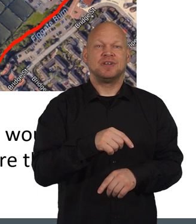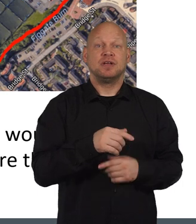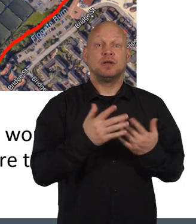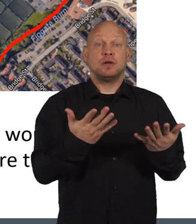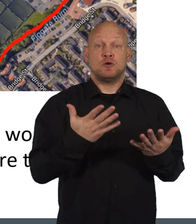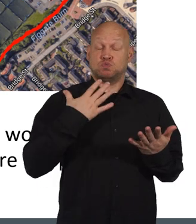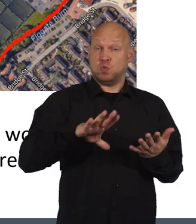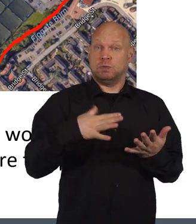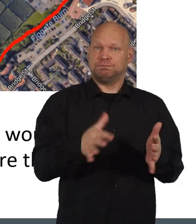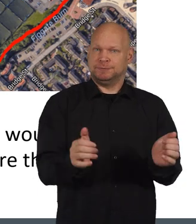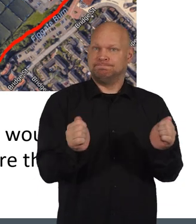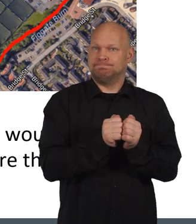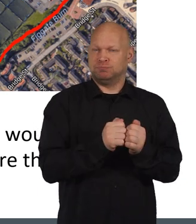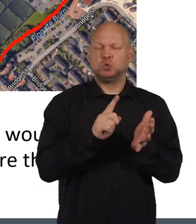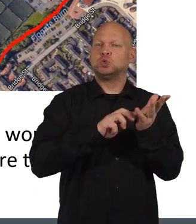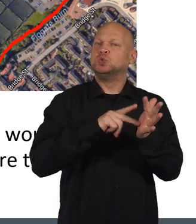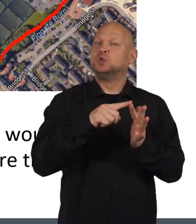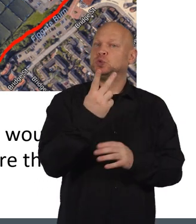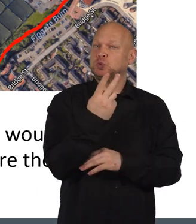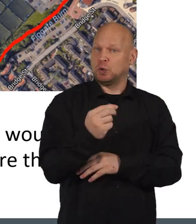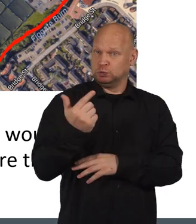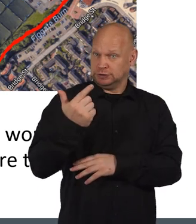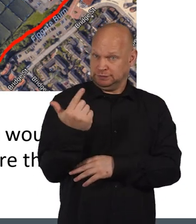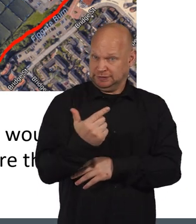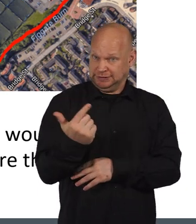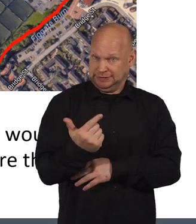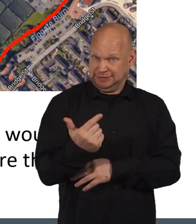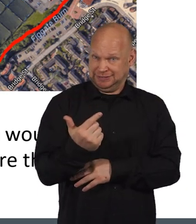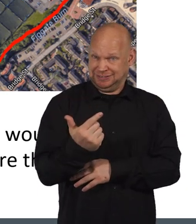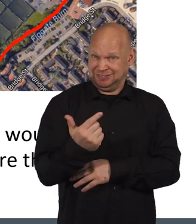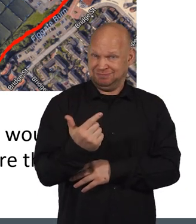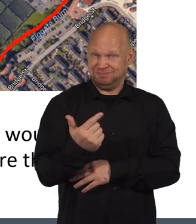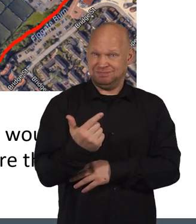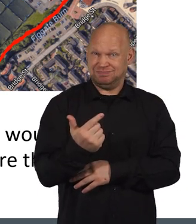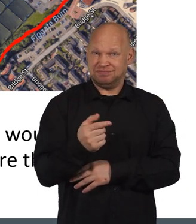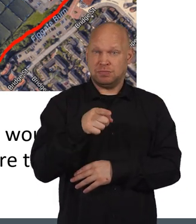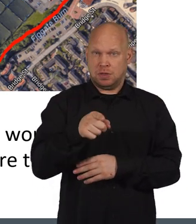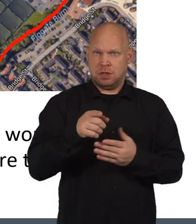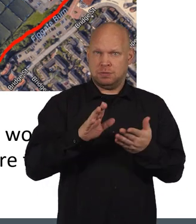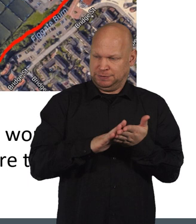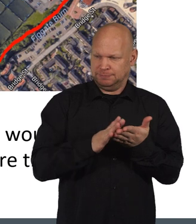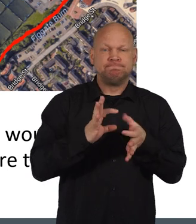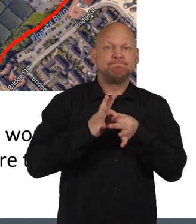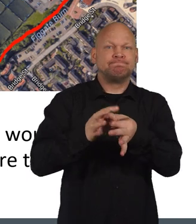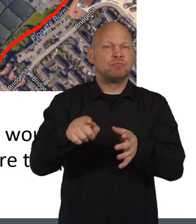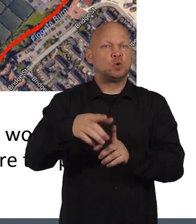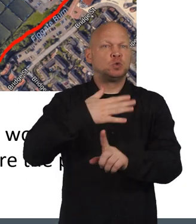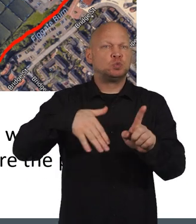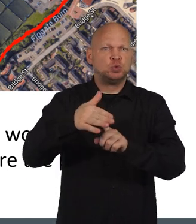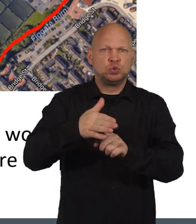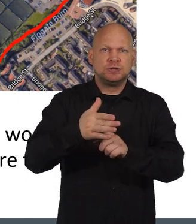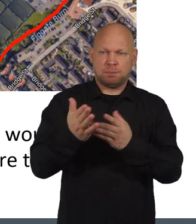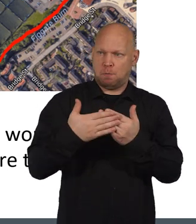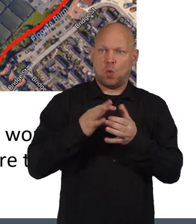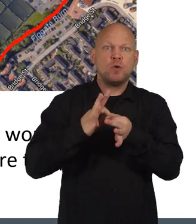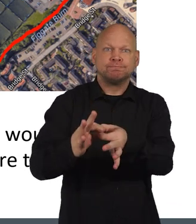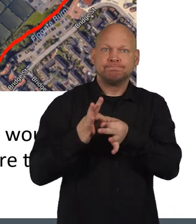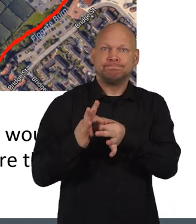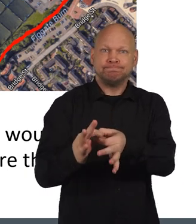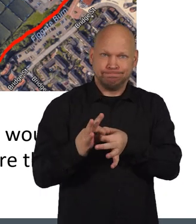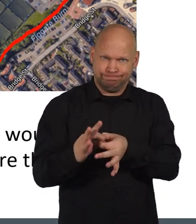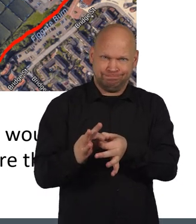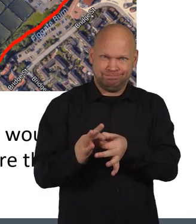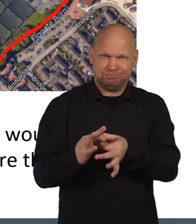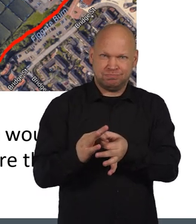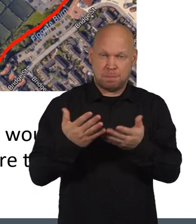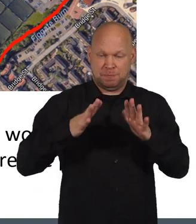The request was agreed to in June 2017 which would allow further engagement with the community